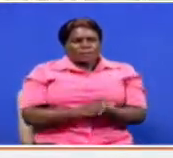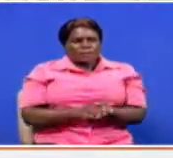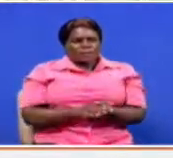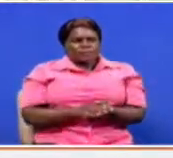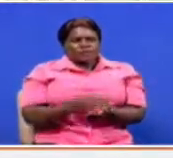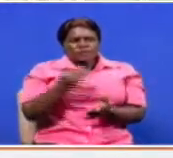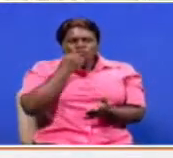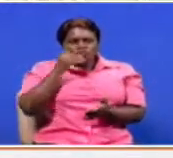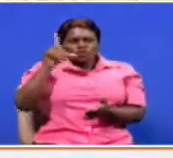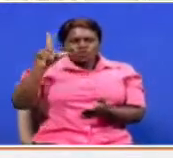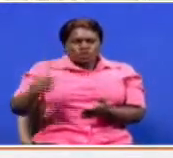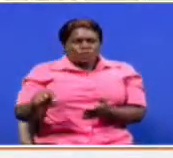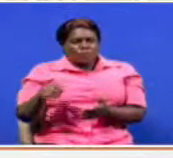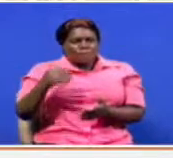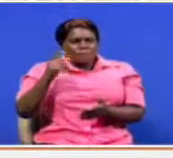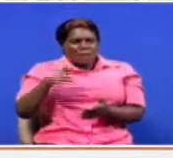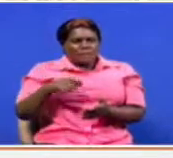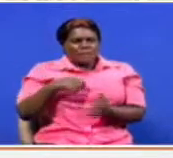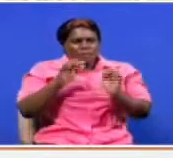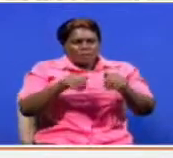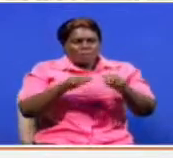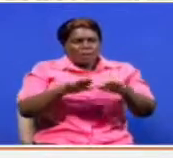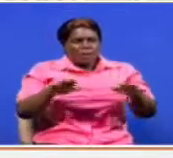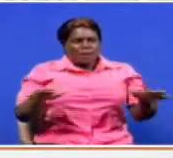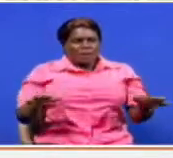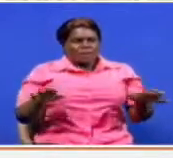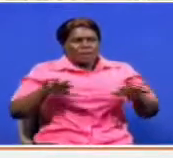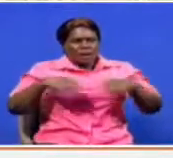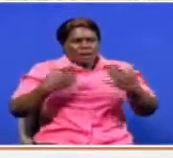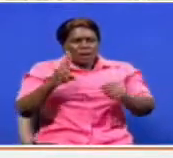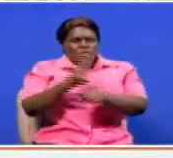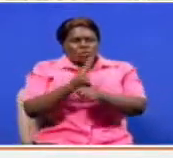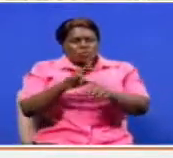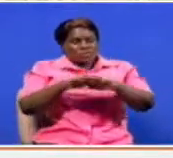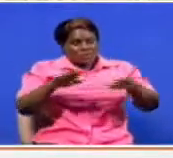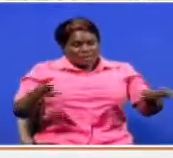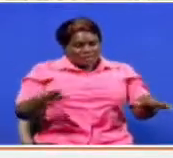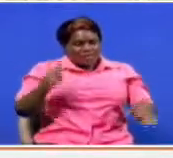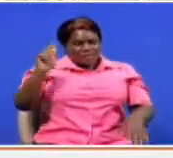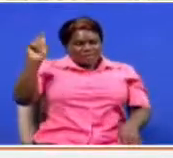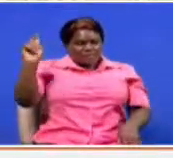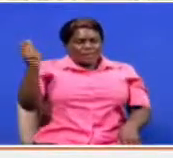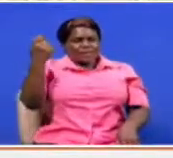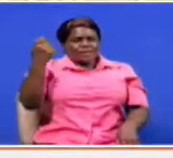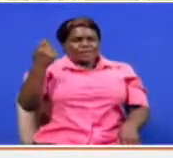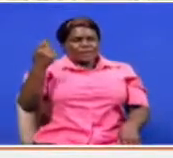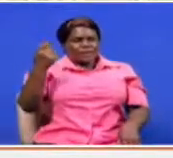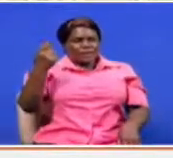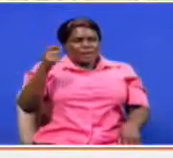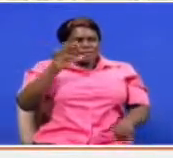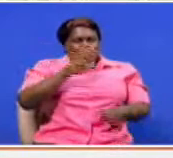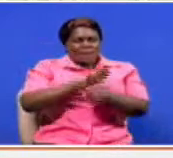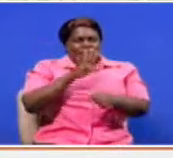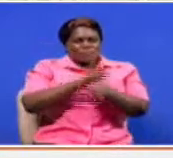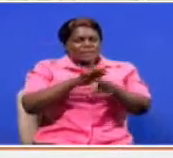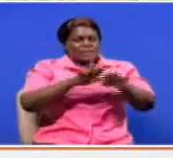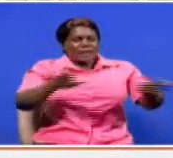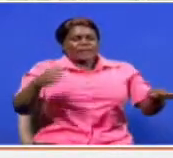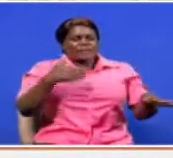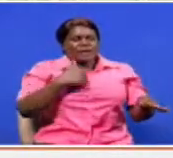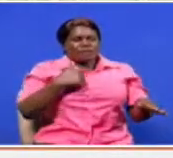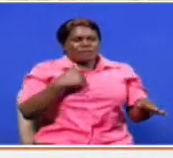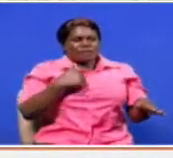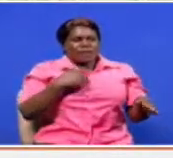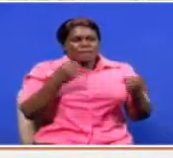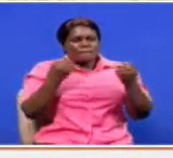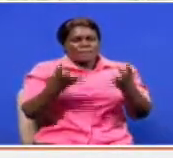should be affordable. Cultivation of land. How do we utilize it? Kenya has so much land. In